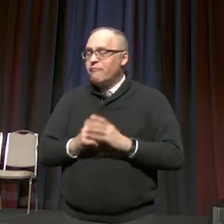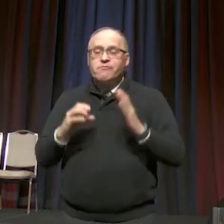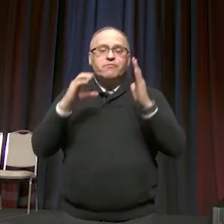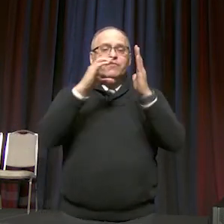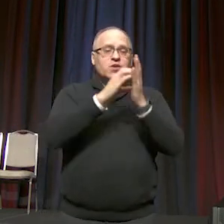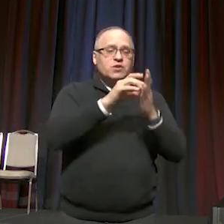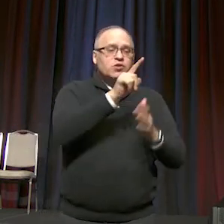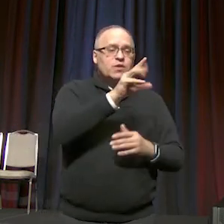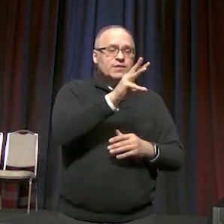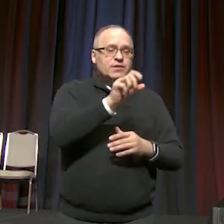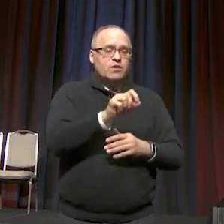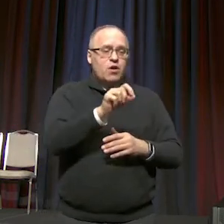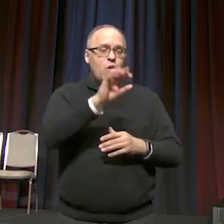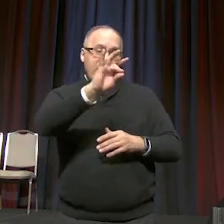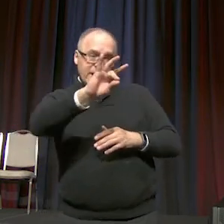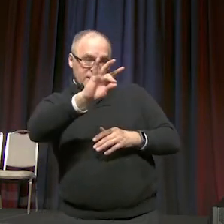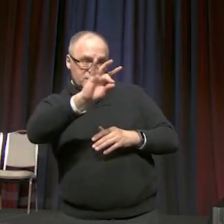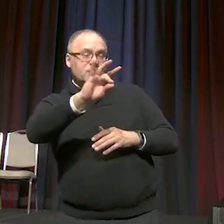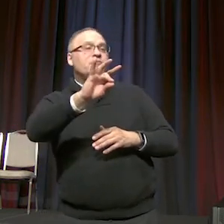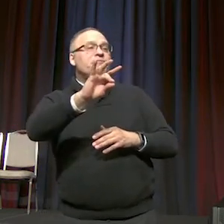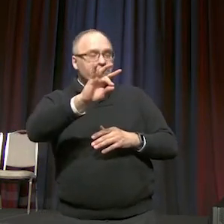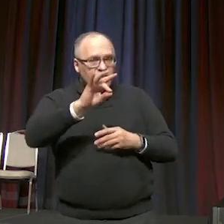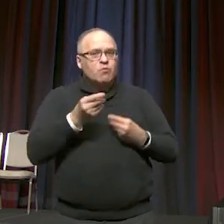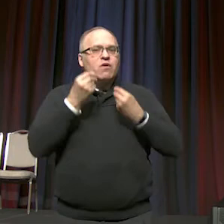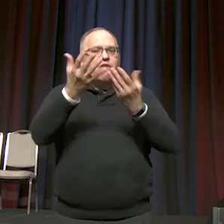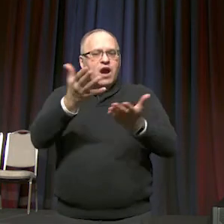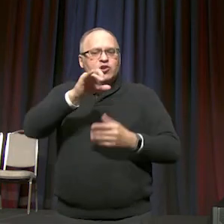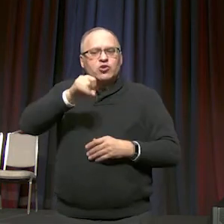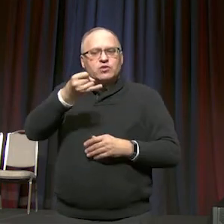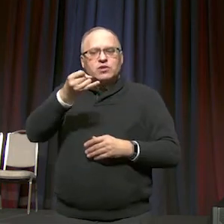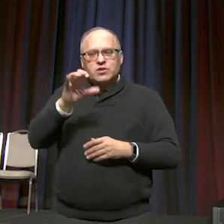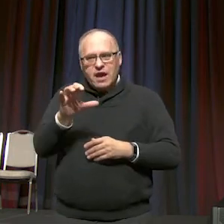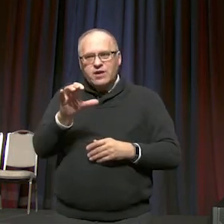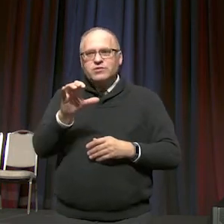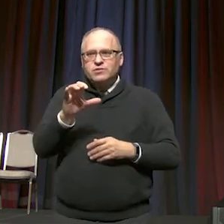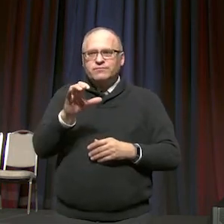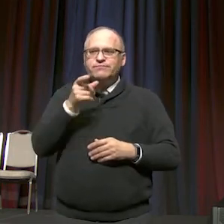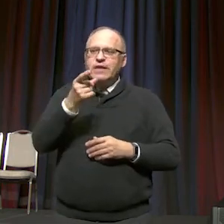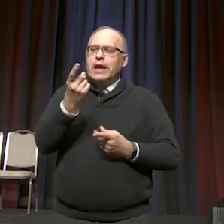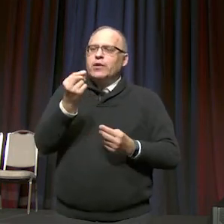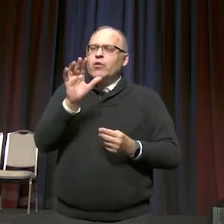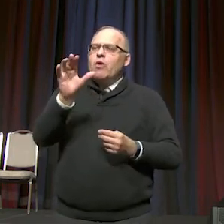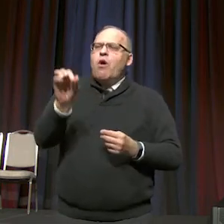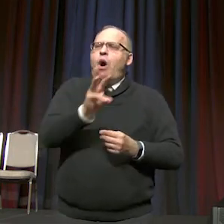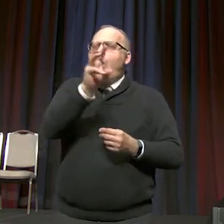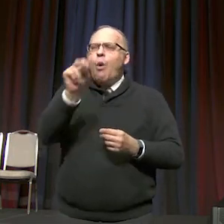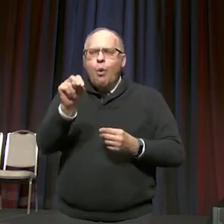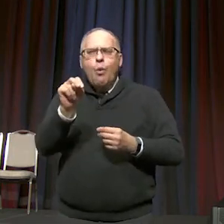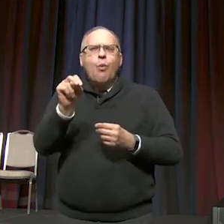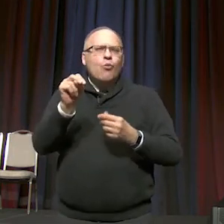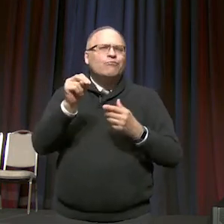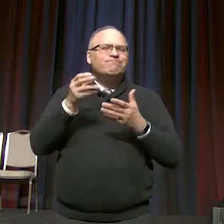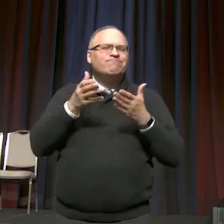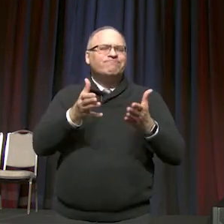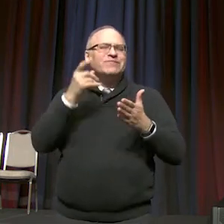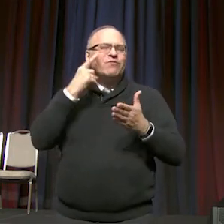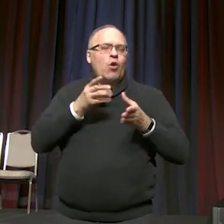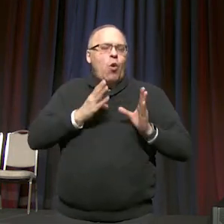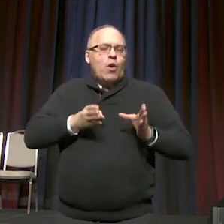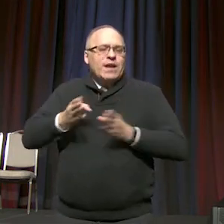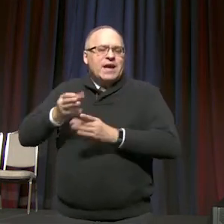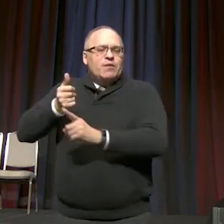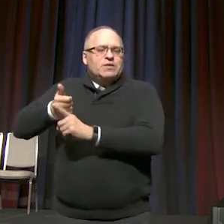Paragraph 2608 provides that the Judicial Council does its own method of organization.